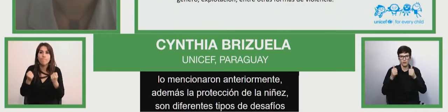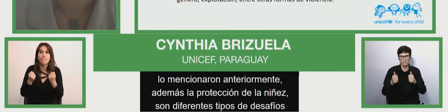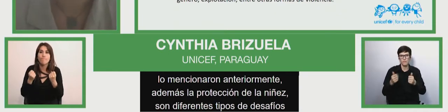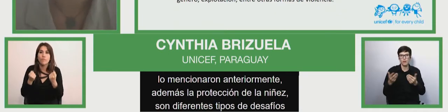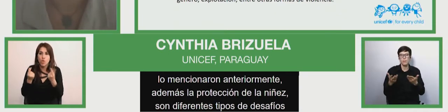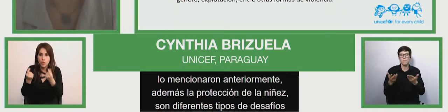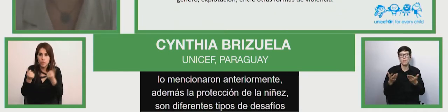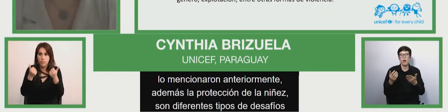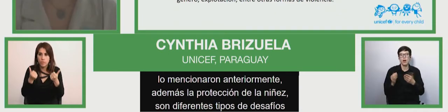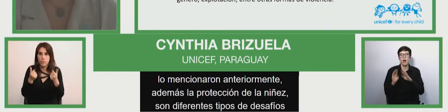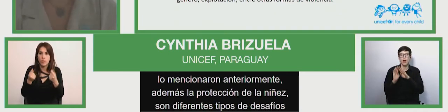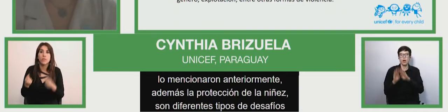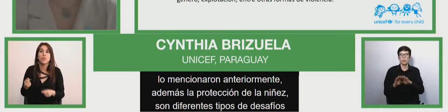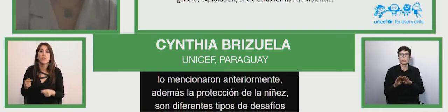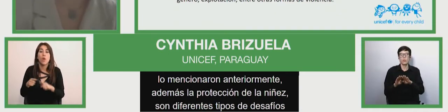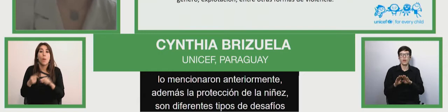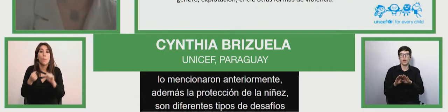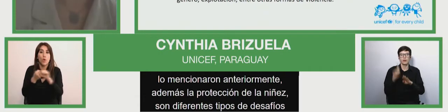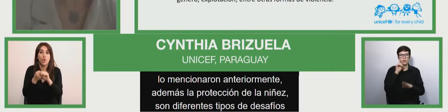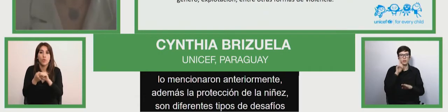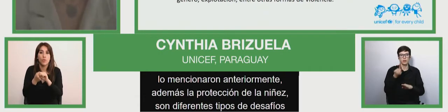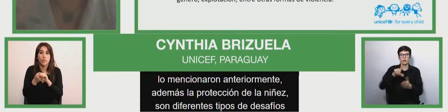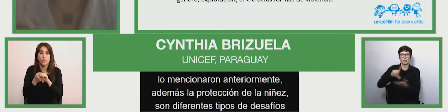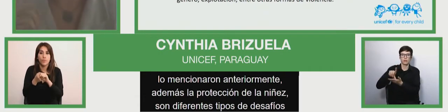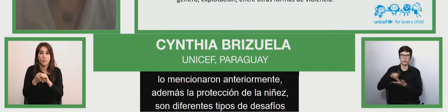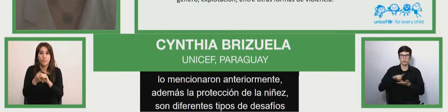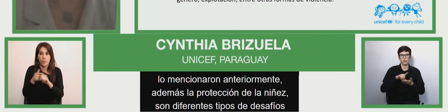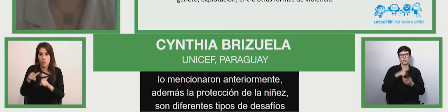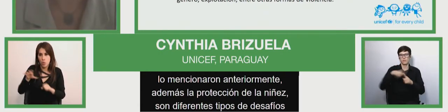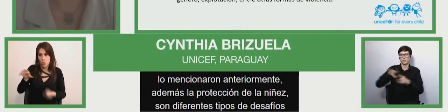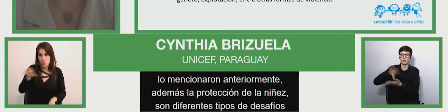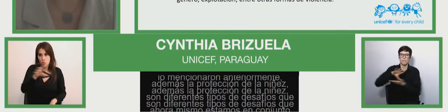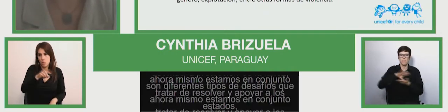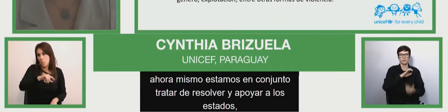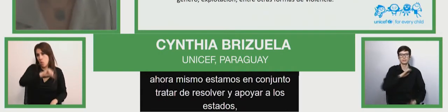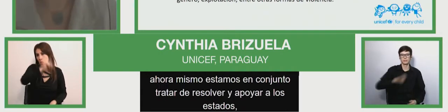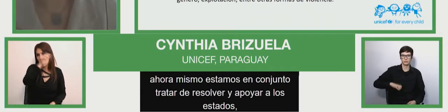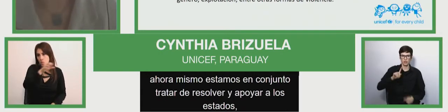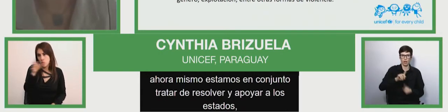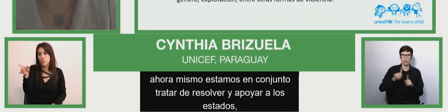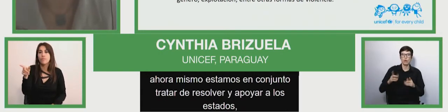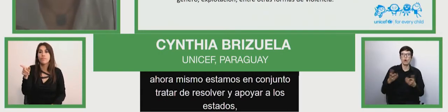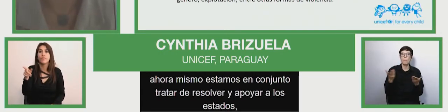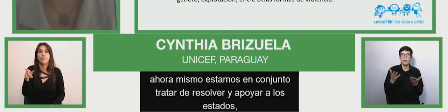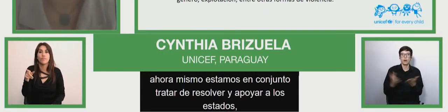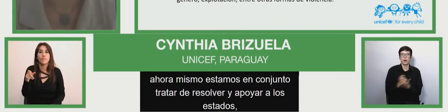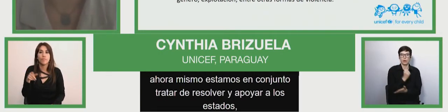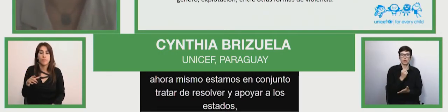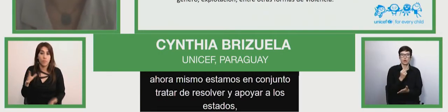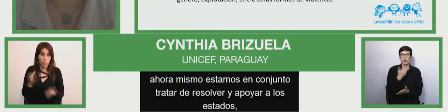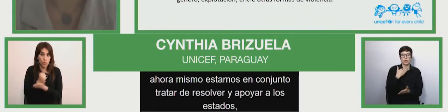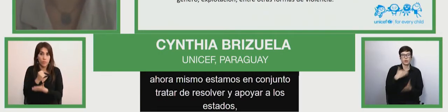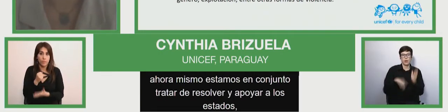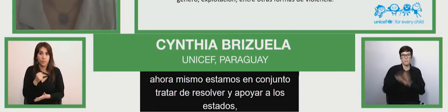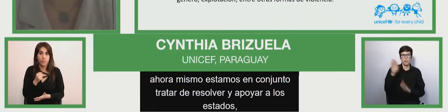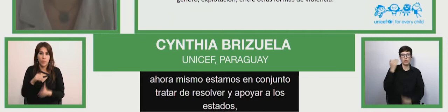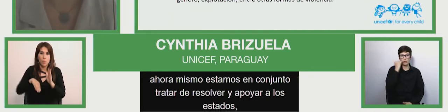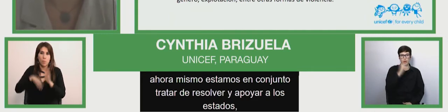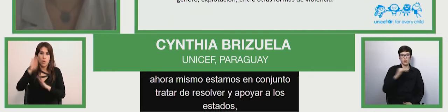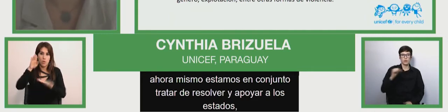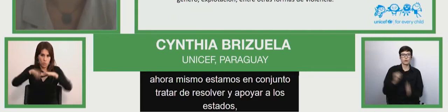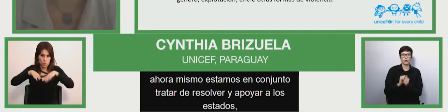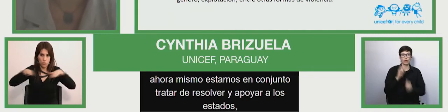so how to see to these challenges taking into account a large amount of children with disabilities in latin america